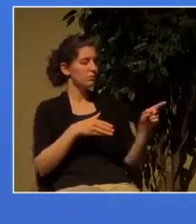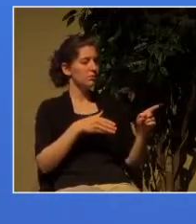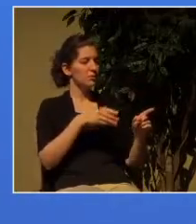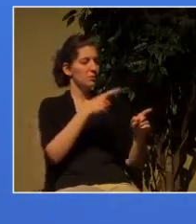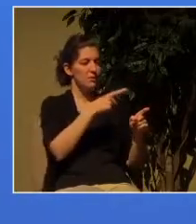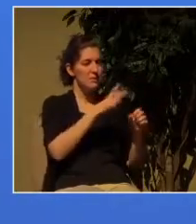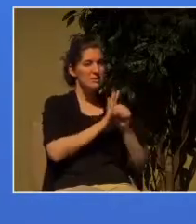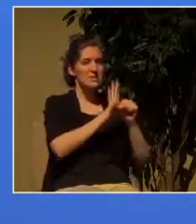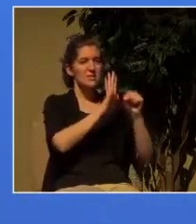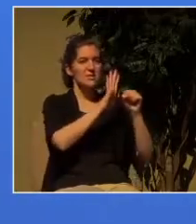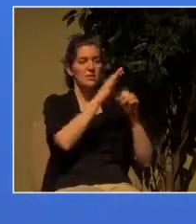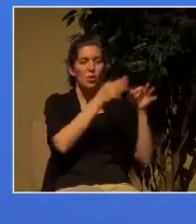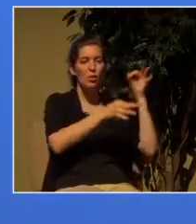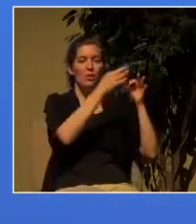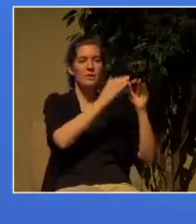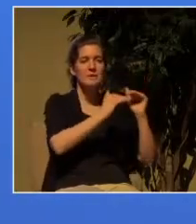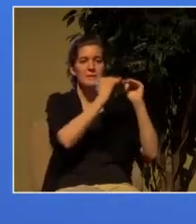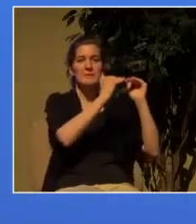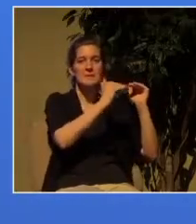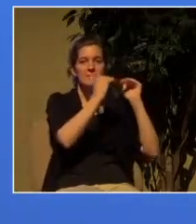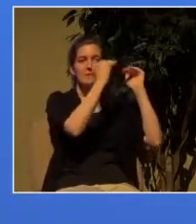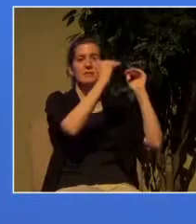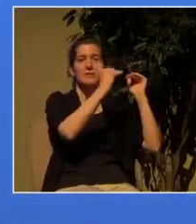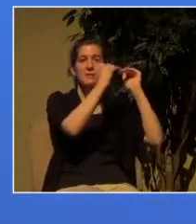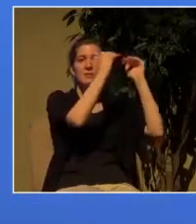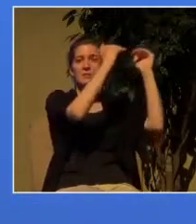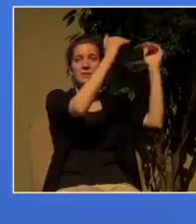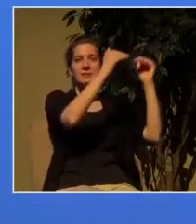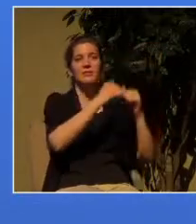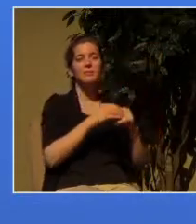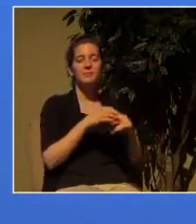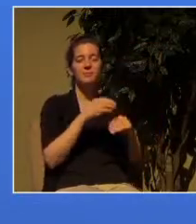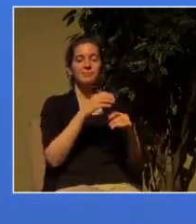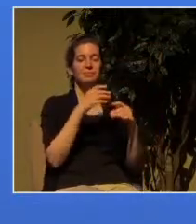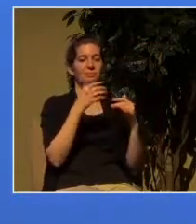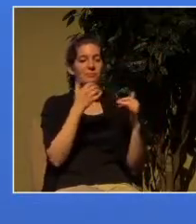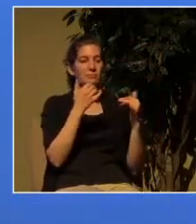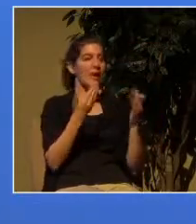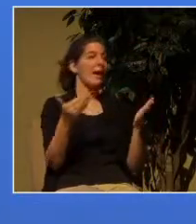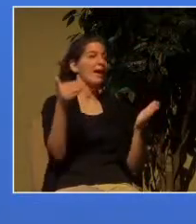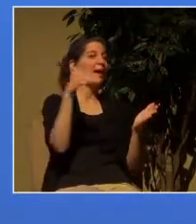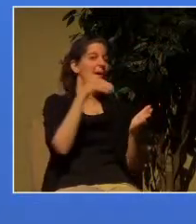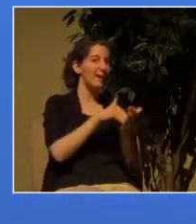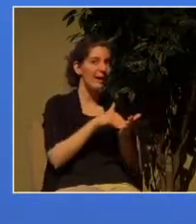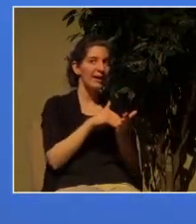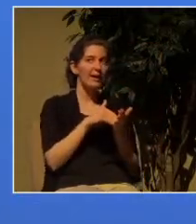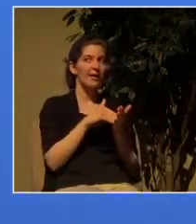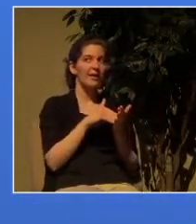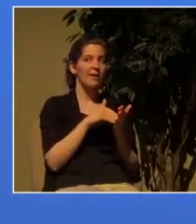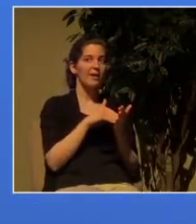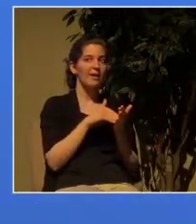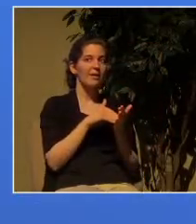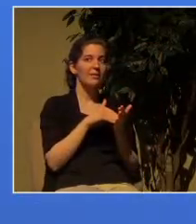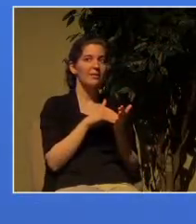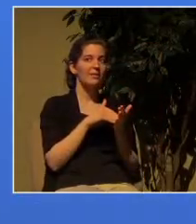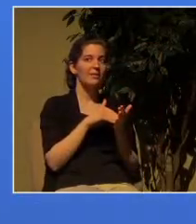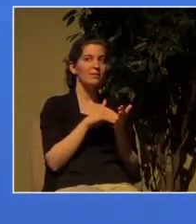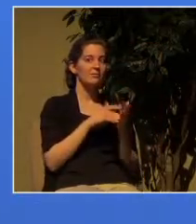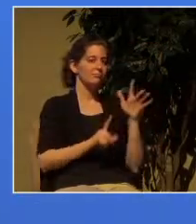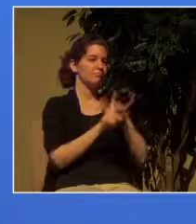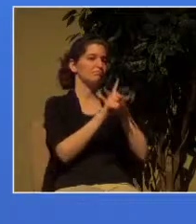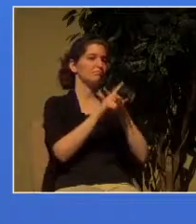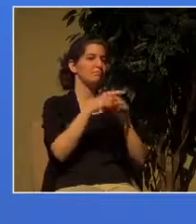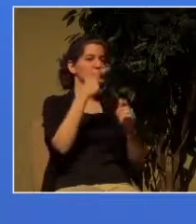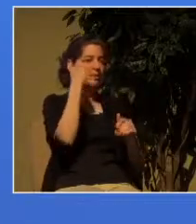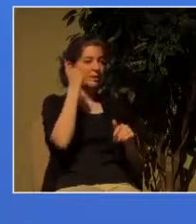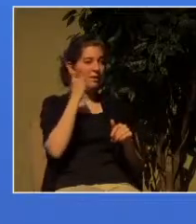and the same thing has surfaced again now because in the year 2016 Trinity Western